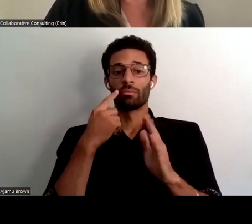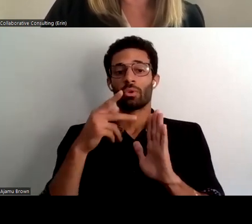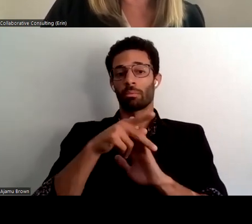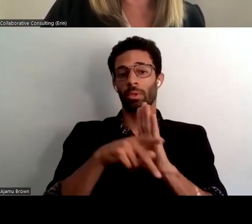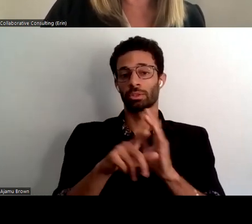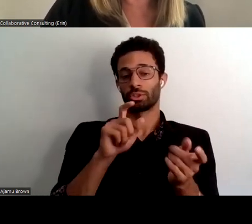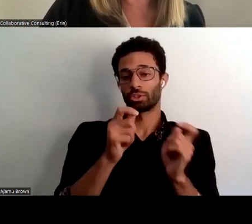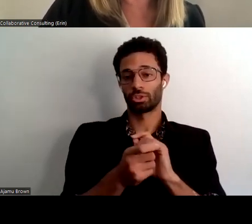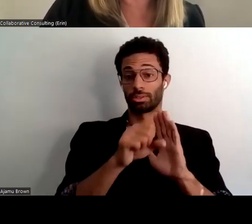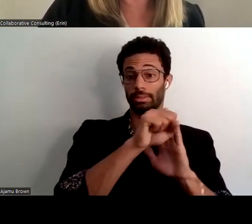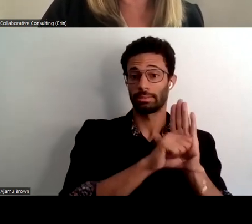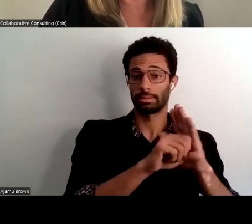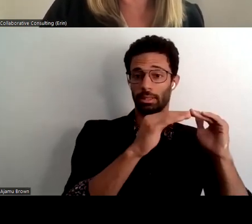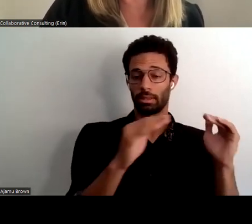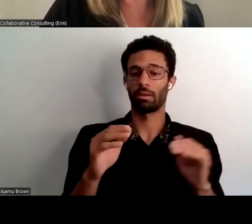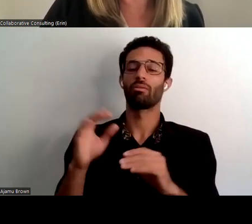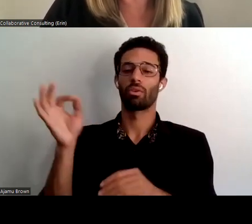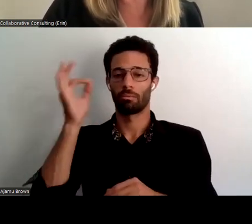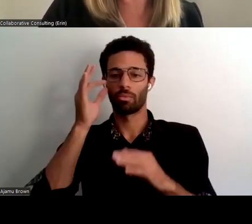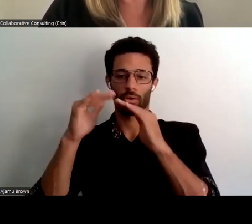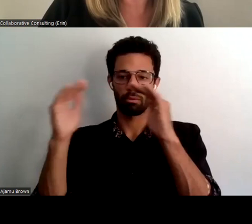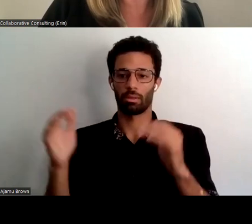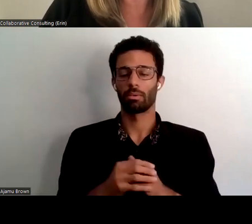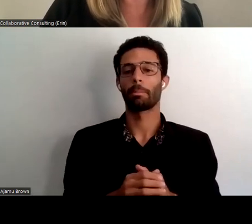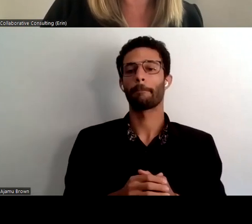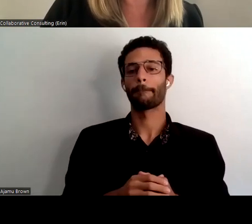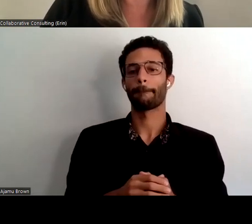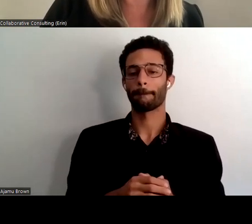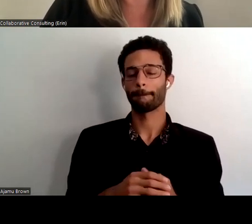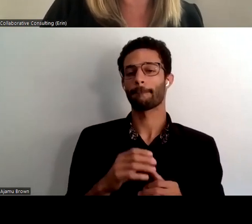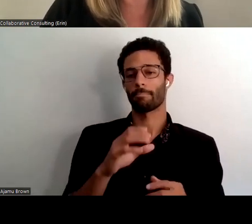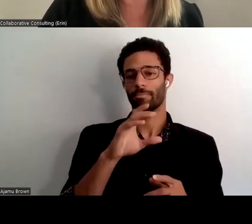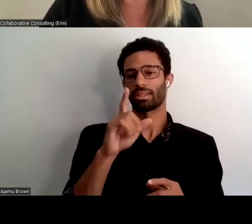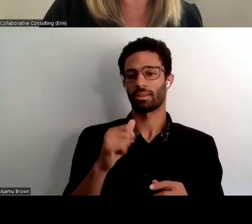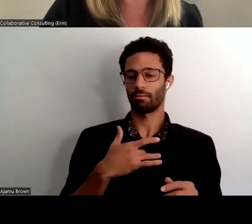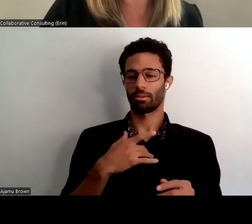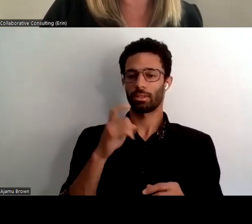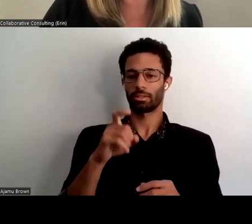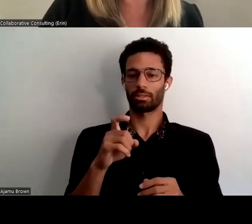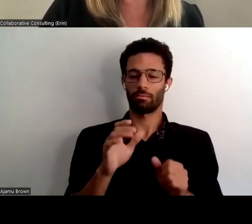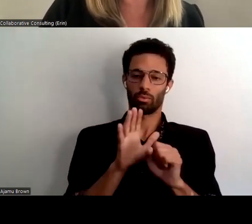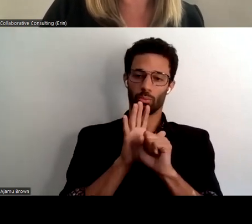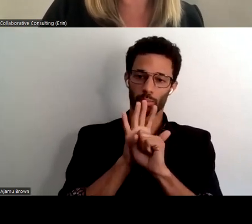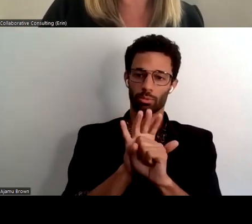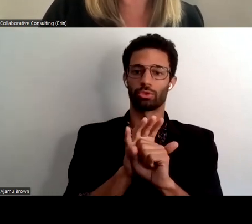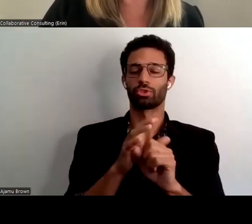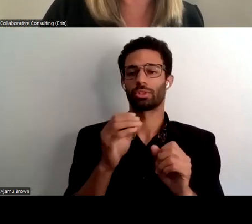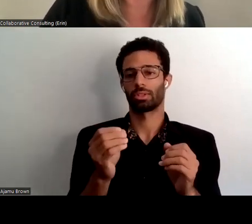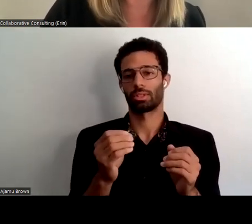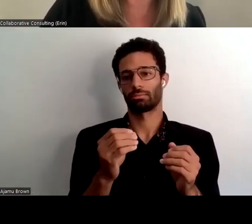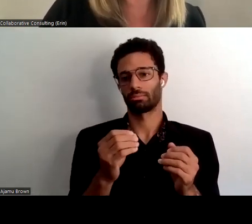levels uh triple a's felt that there should be a greater push to educate and regularly brief uh